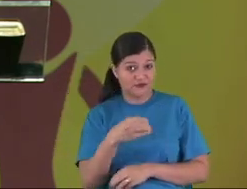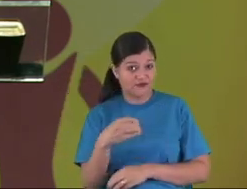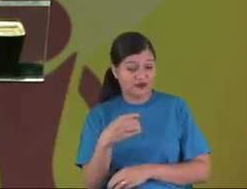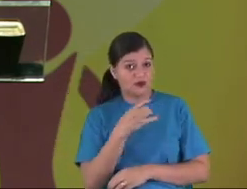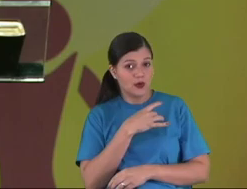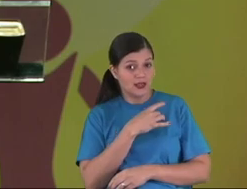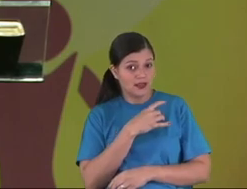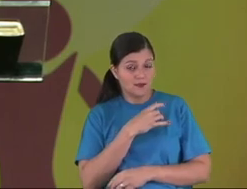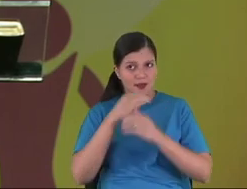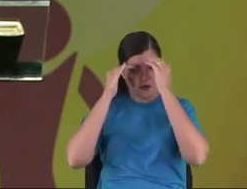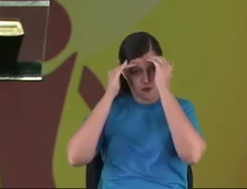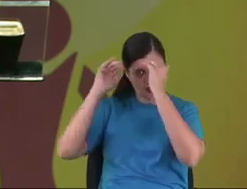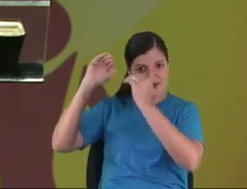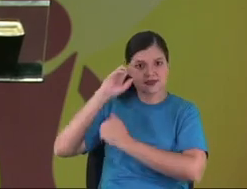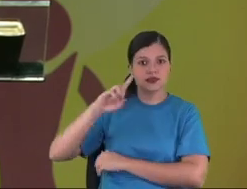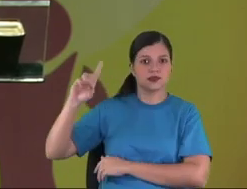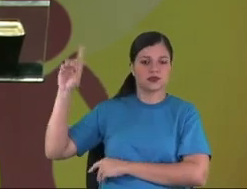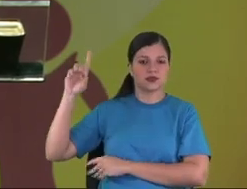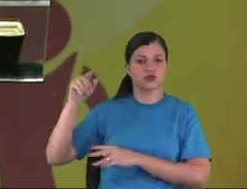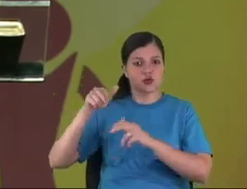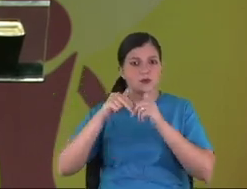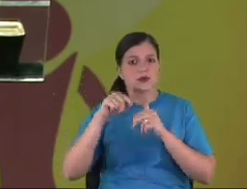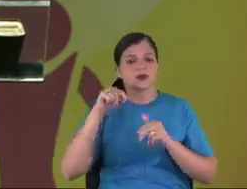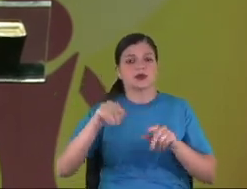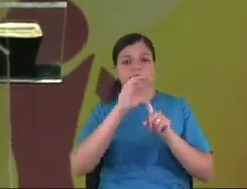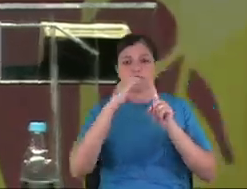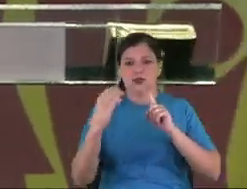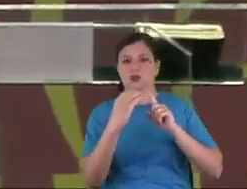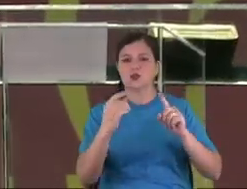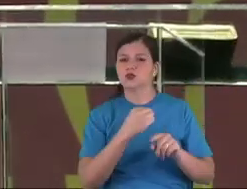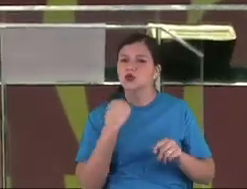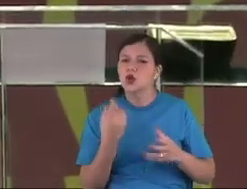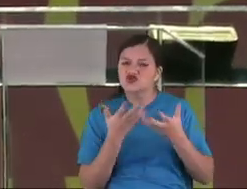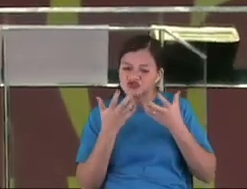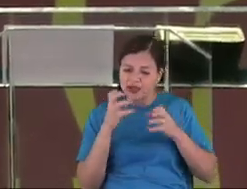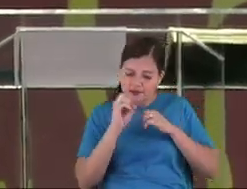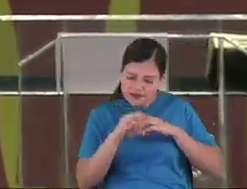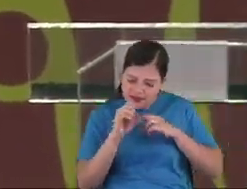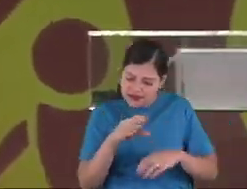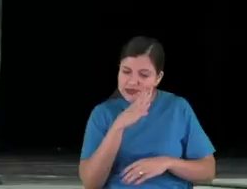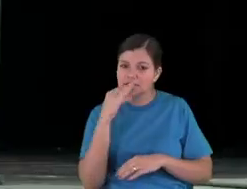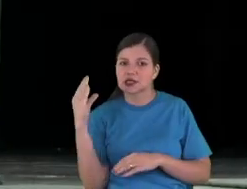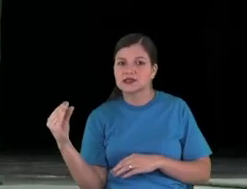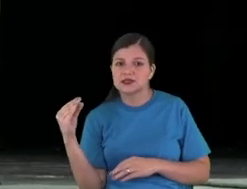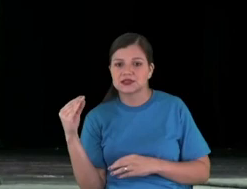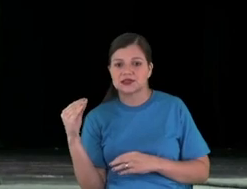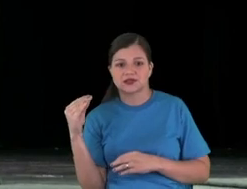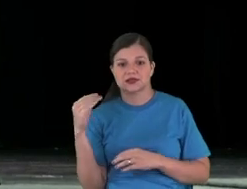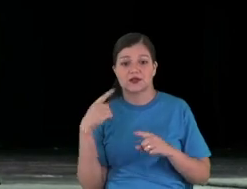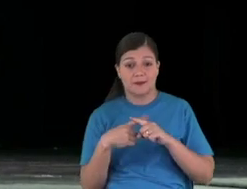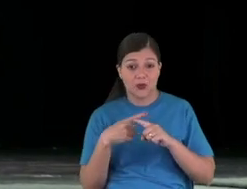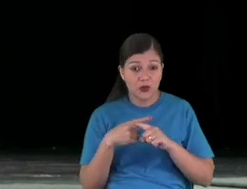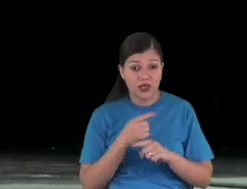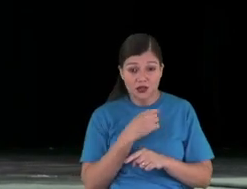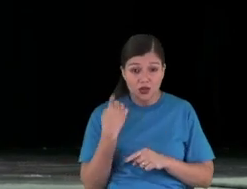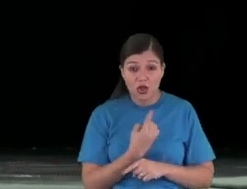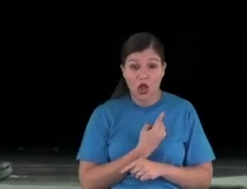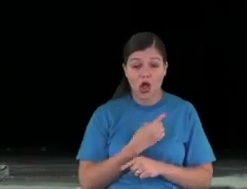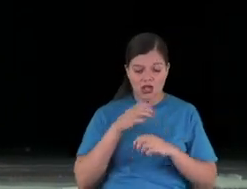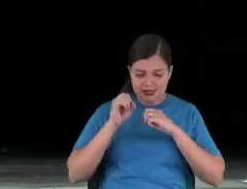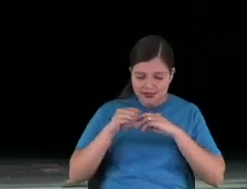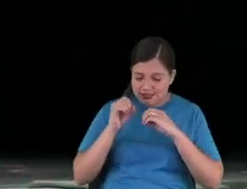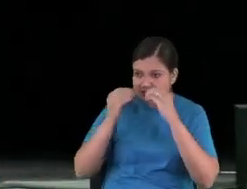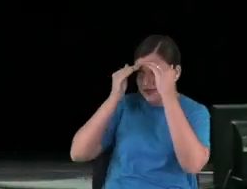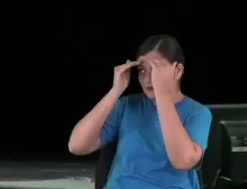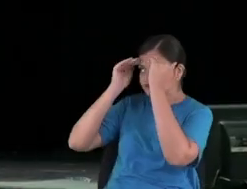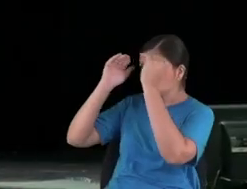any logic, any knowledge, any wisdom. We need to teach the kids we have here to get reverence